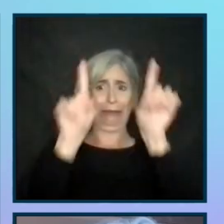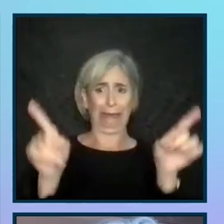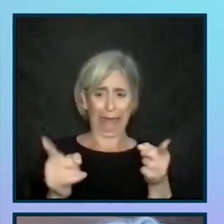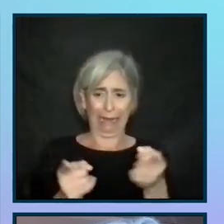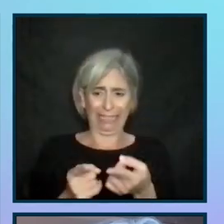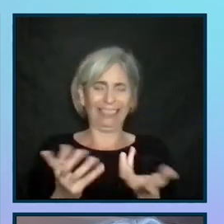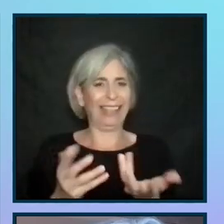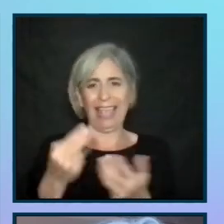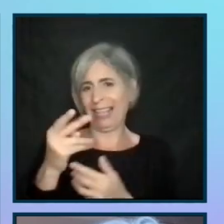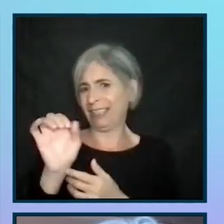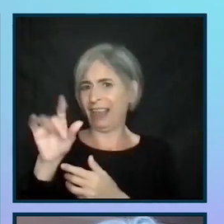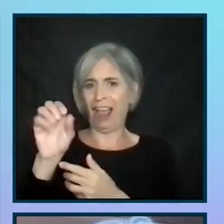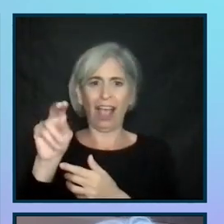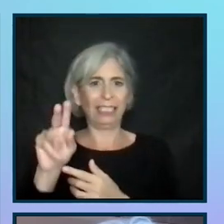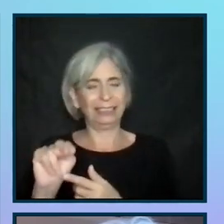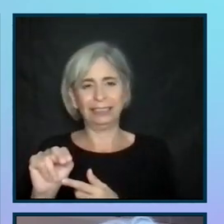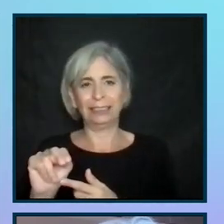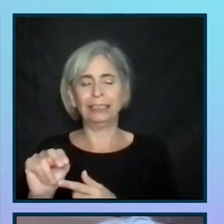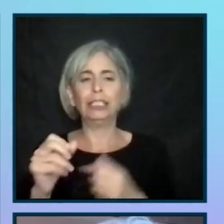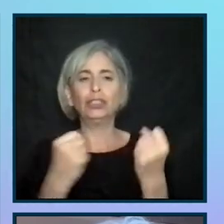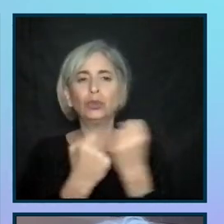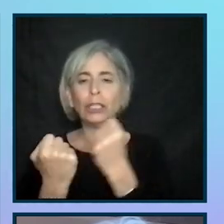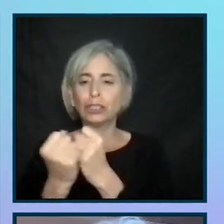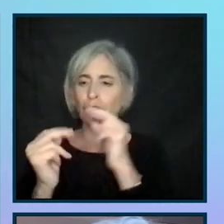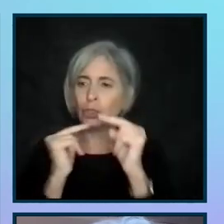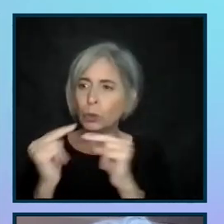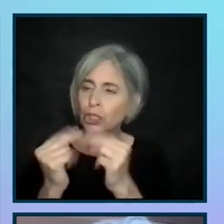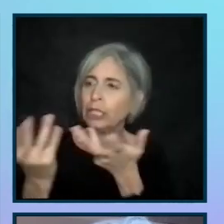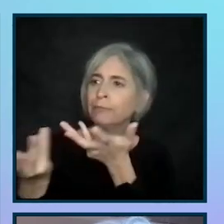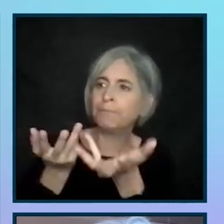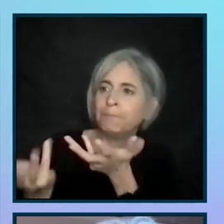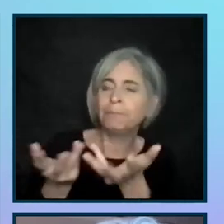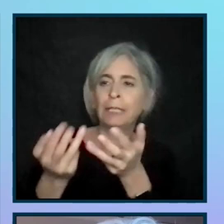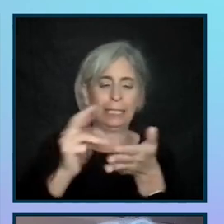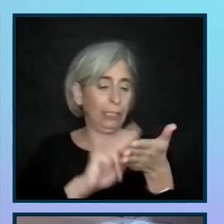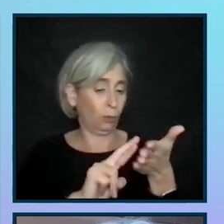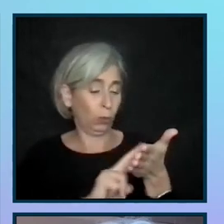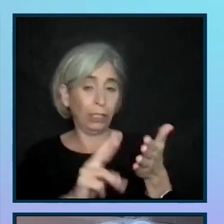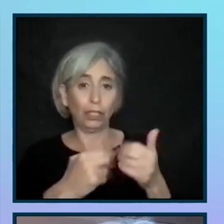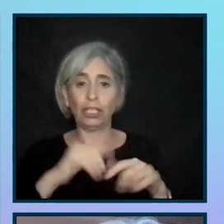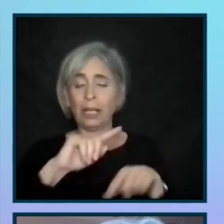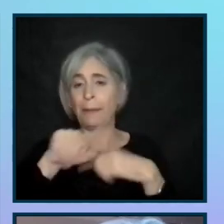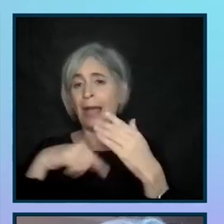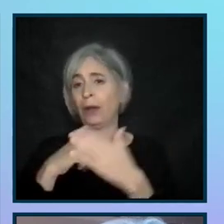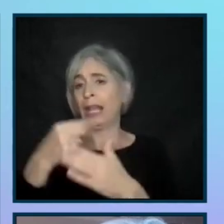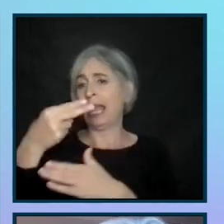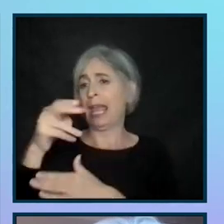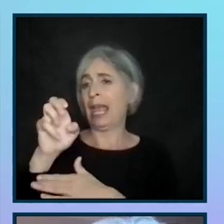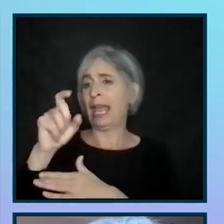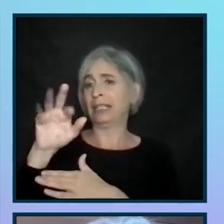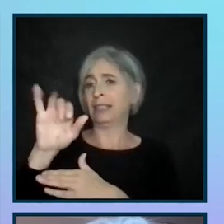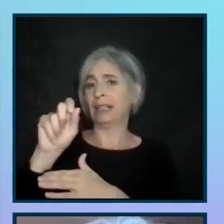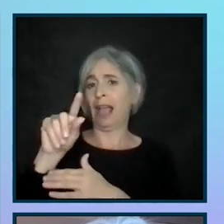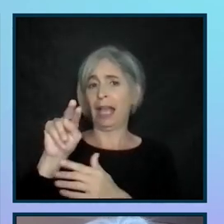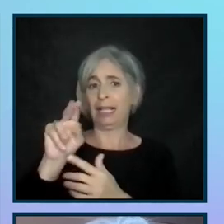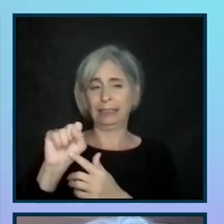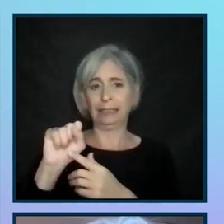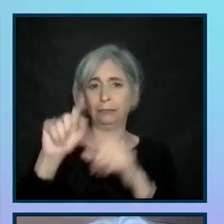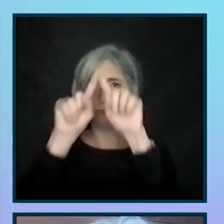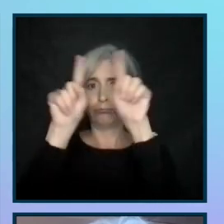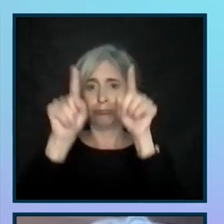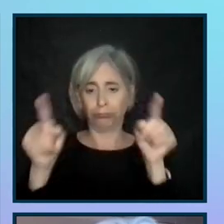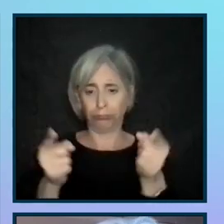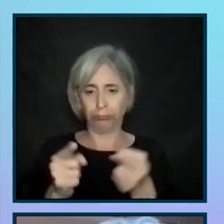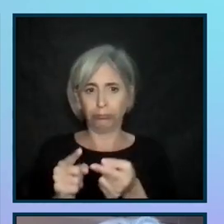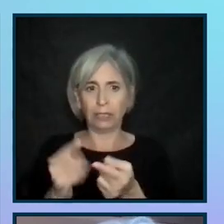optimism is a quality of structured negotiation. And I did some research on hexagons. And it turns out that if